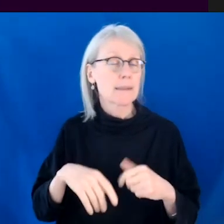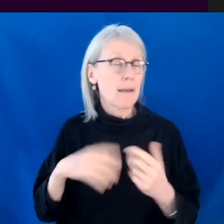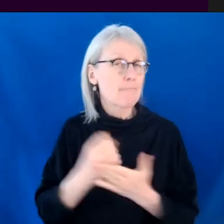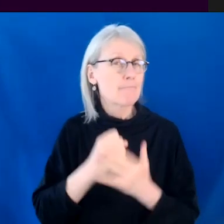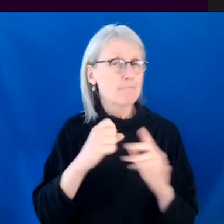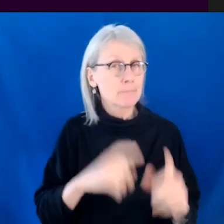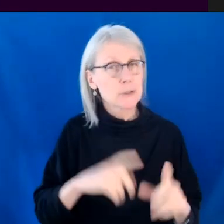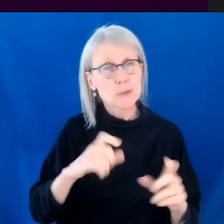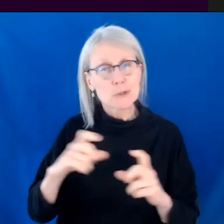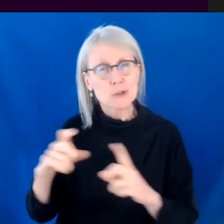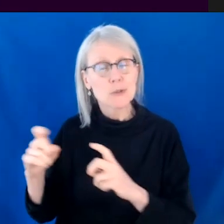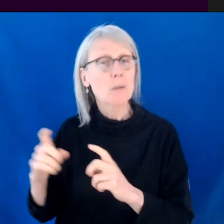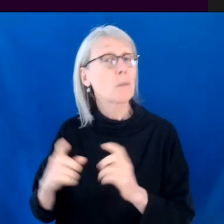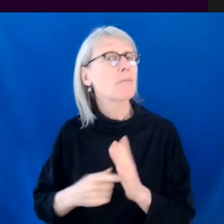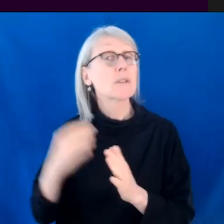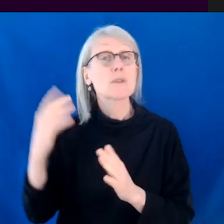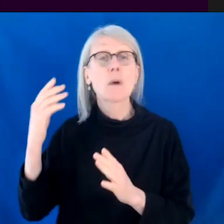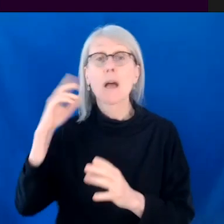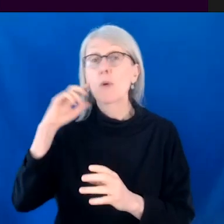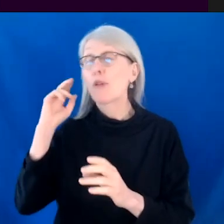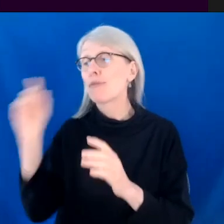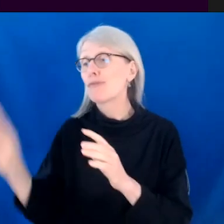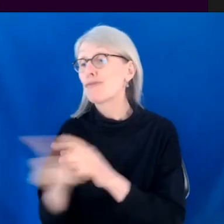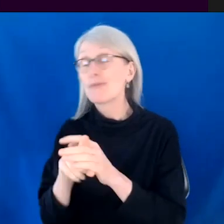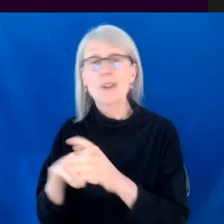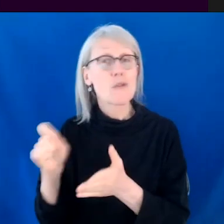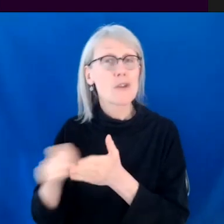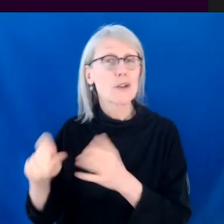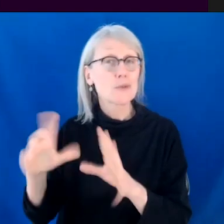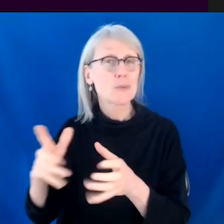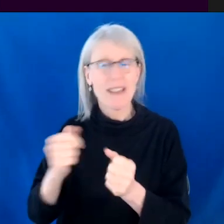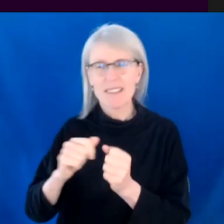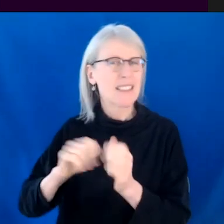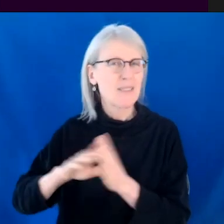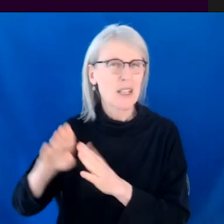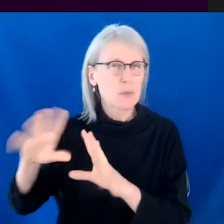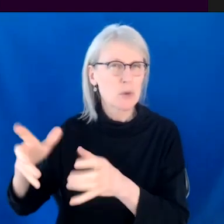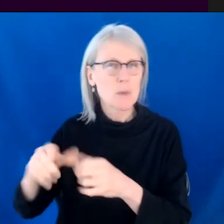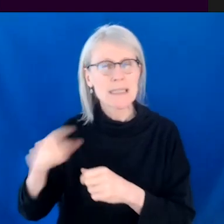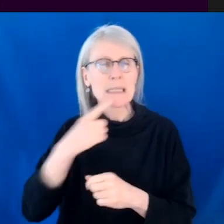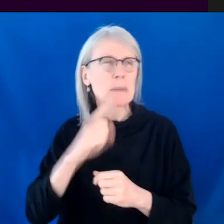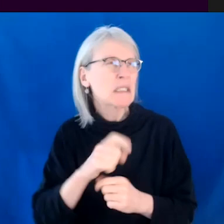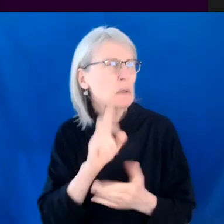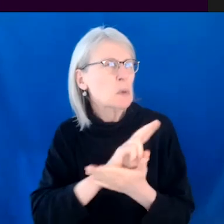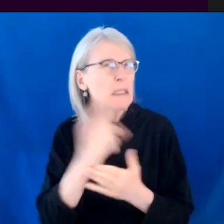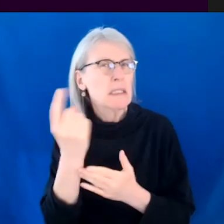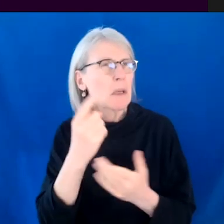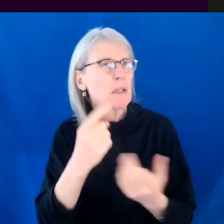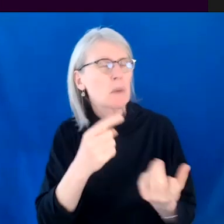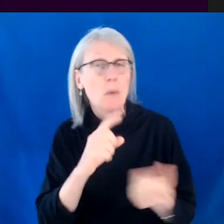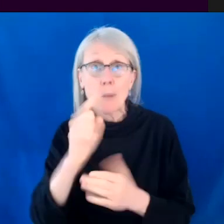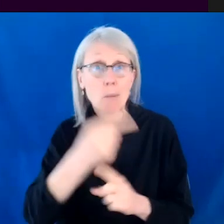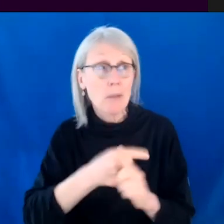and then I'll just join a writer's room. Like if someone has a development room and they're like, we need somebody for two weeks or we need someone for a